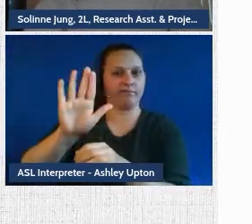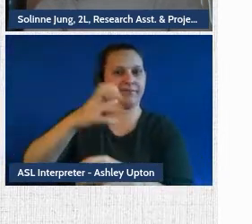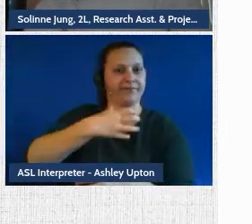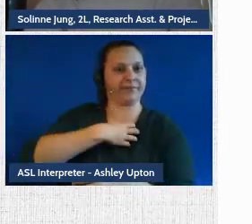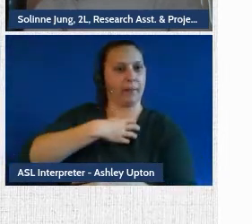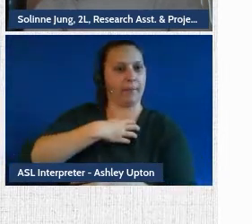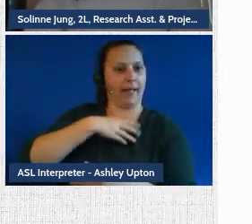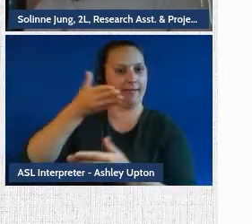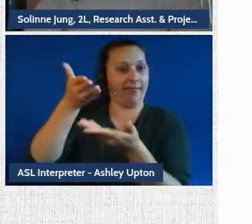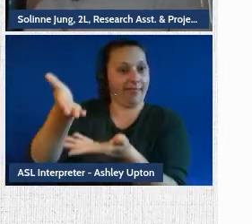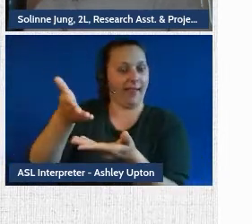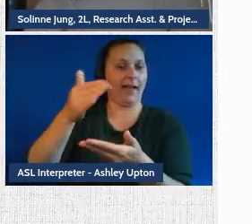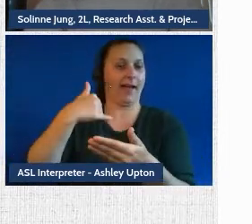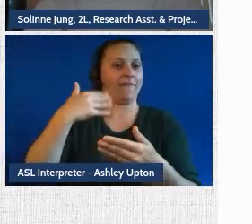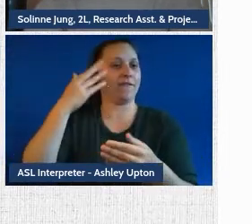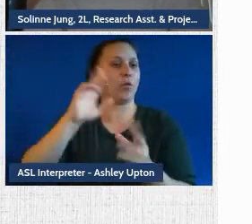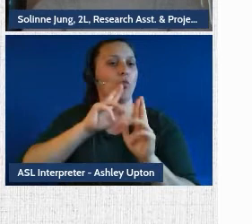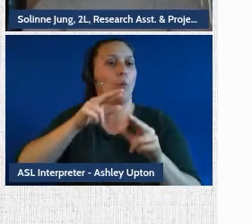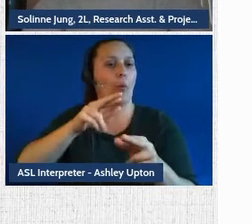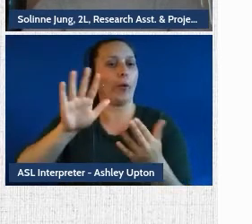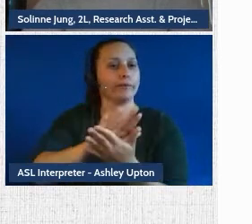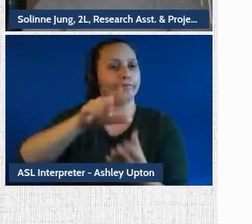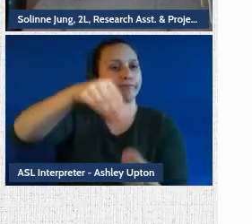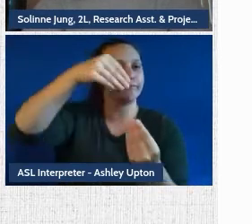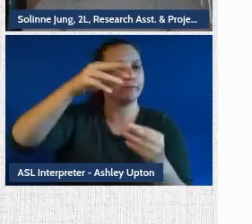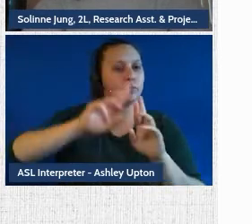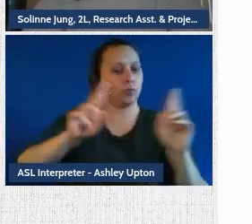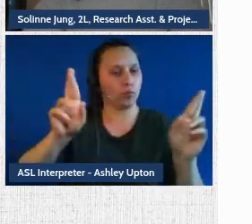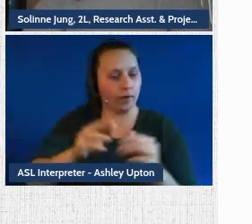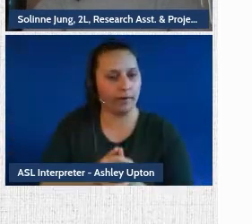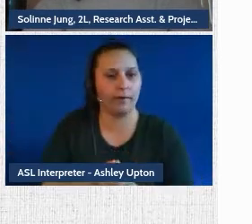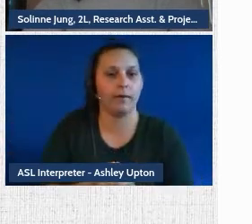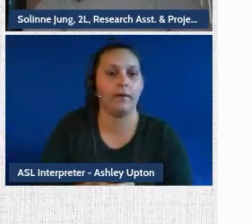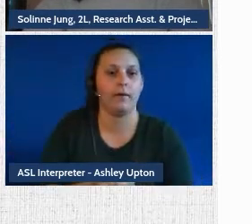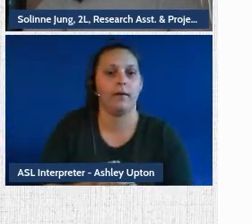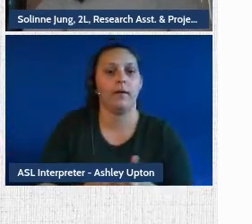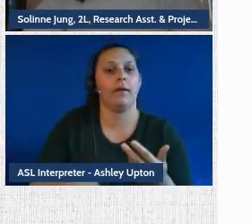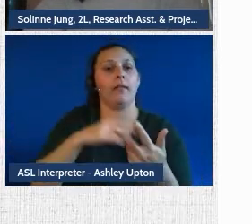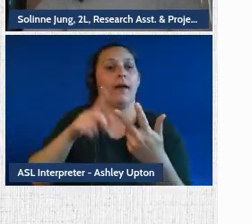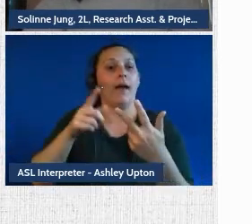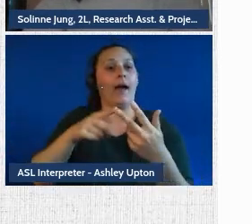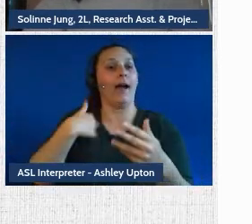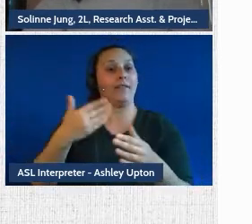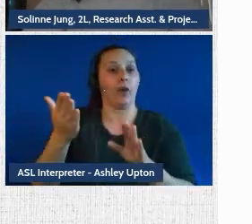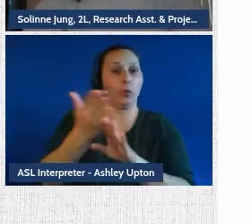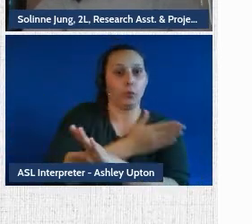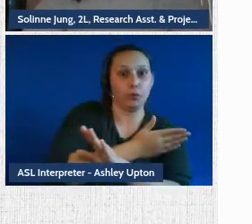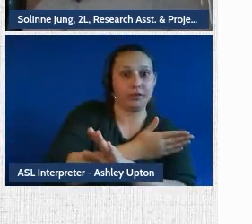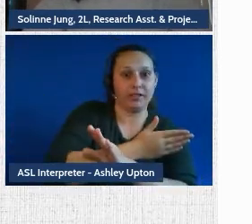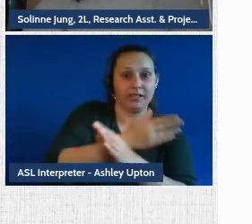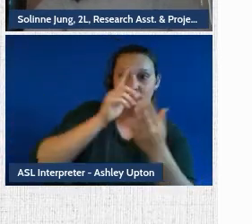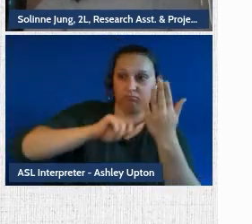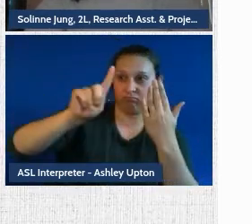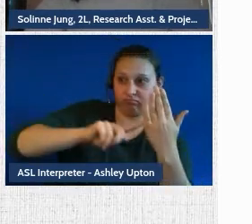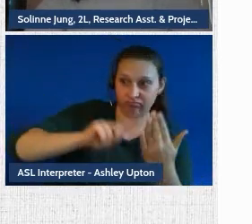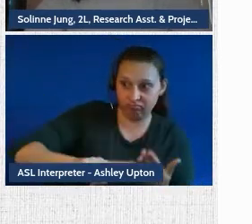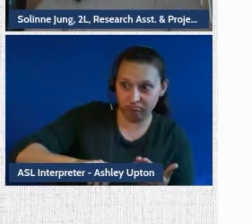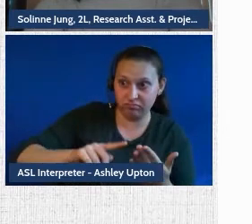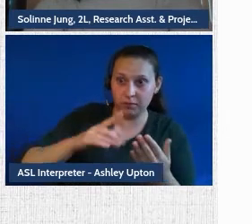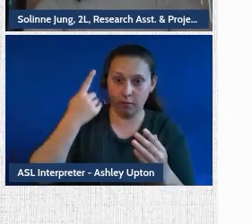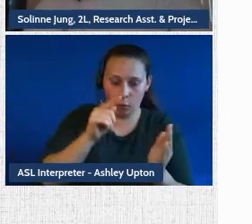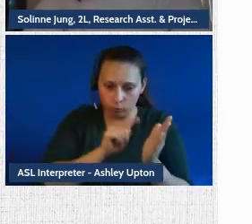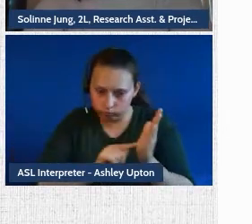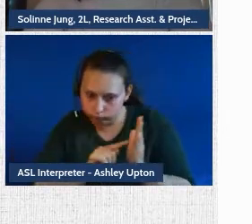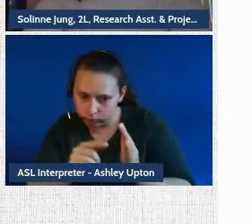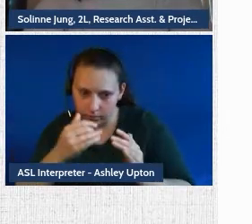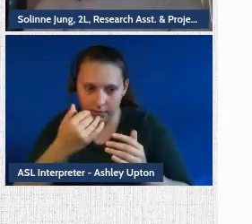can be applied to the pre-investigation stage where a tailored checklist can be utilized by internal investigators to mitigate